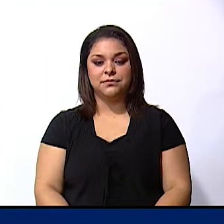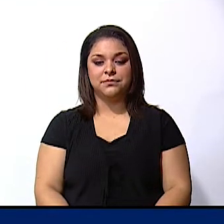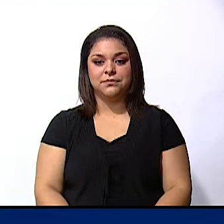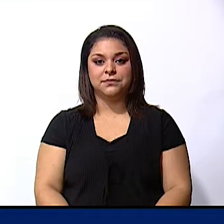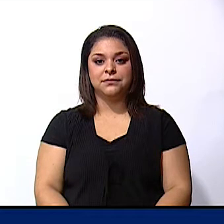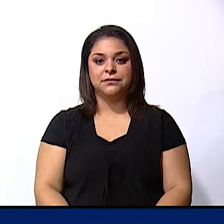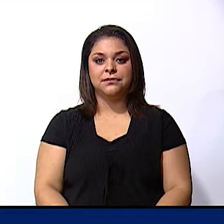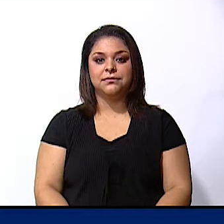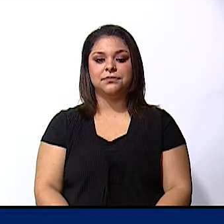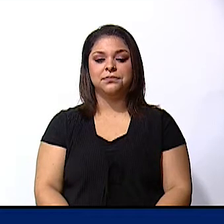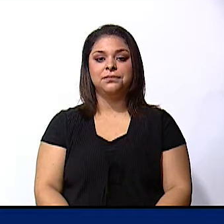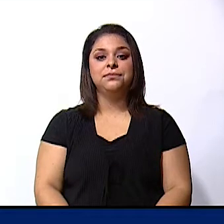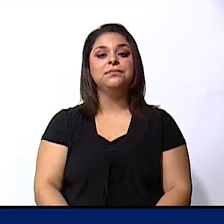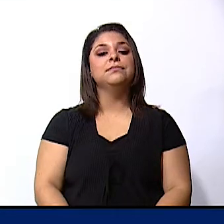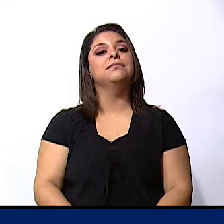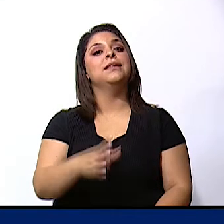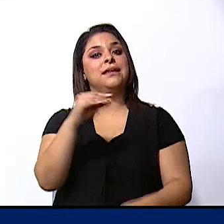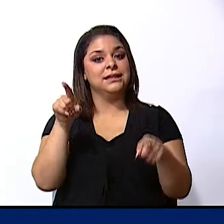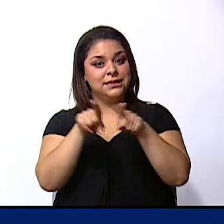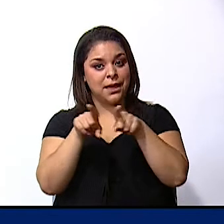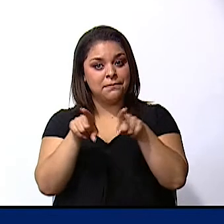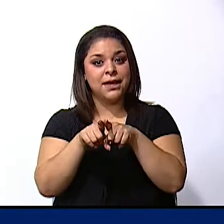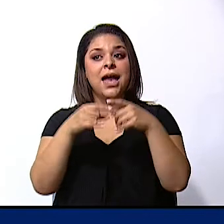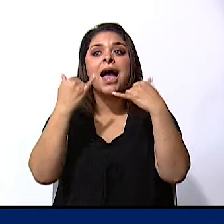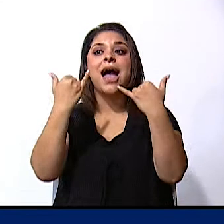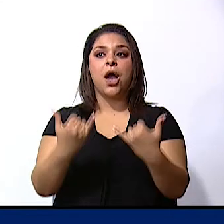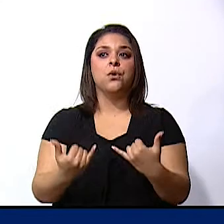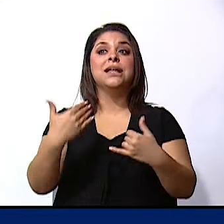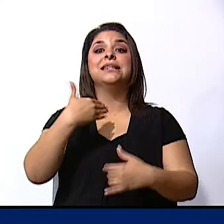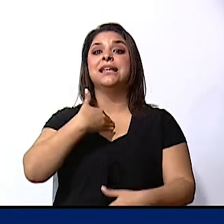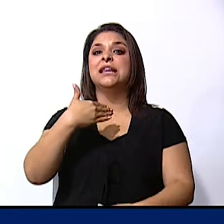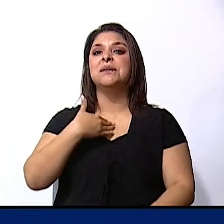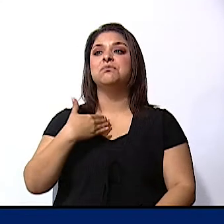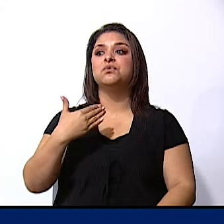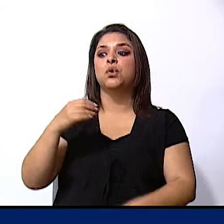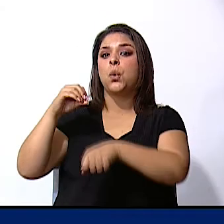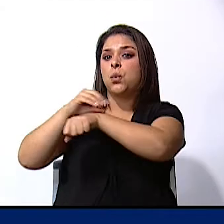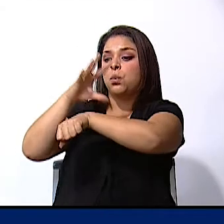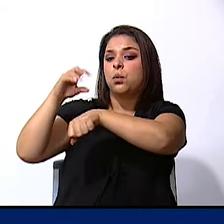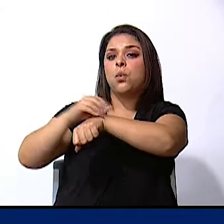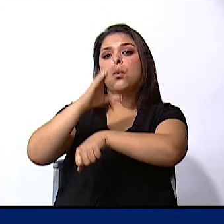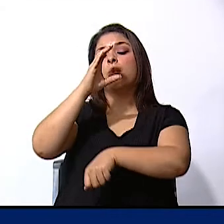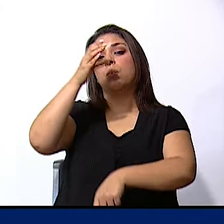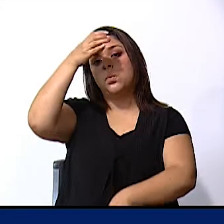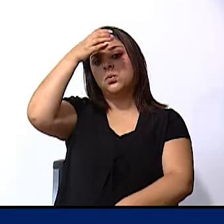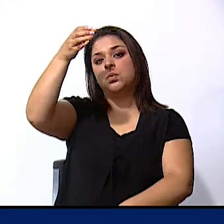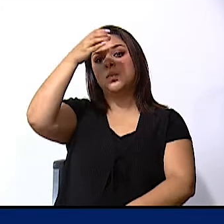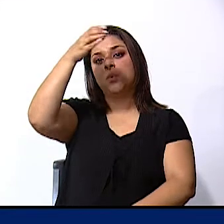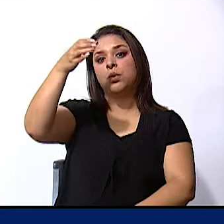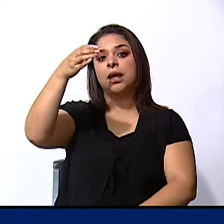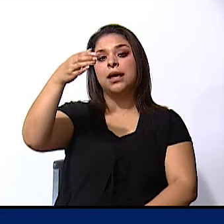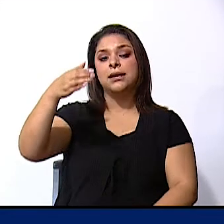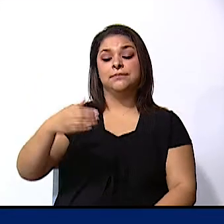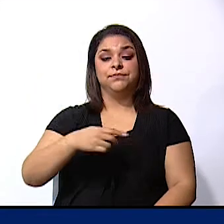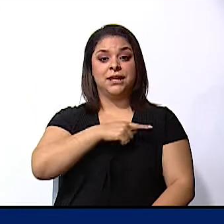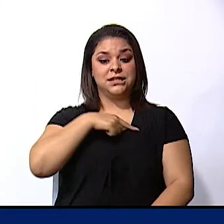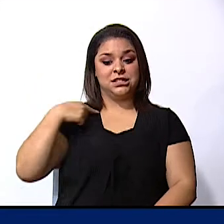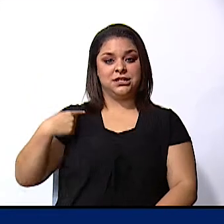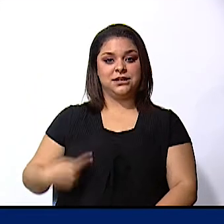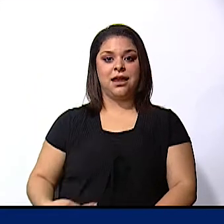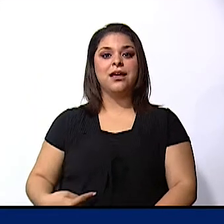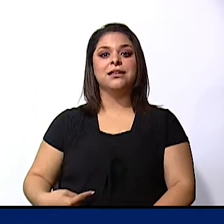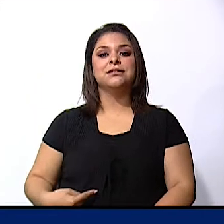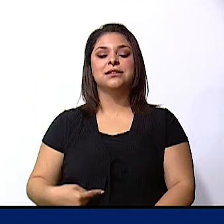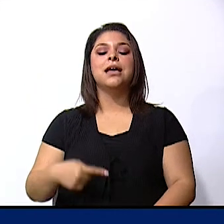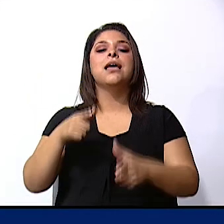and right now we have the chinese culture i'm sorry chinese culture in